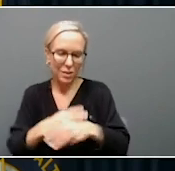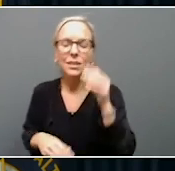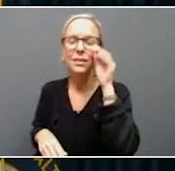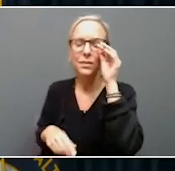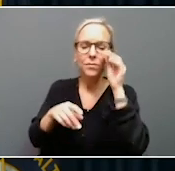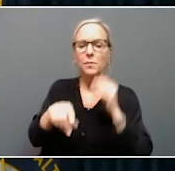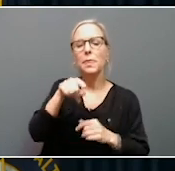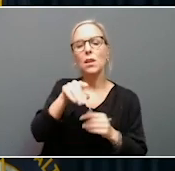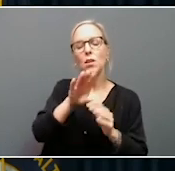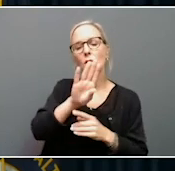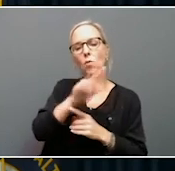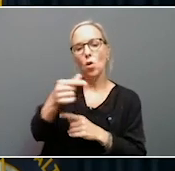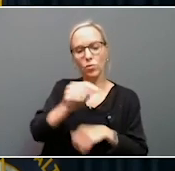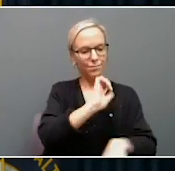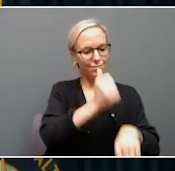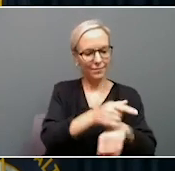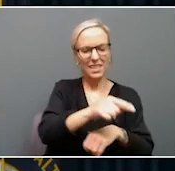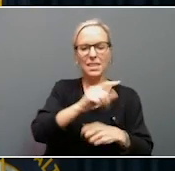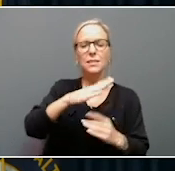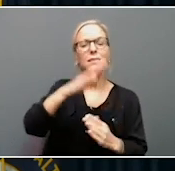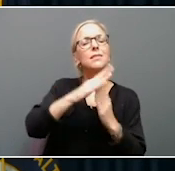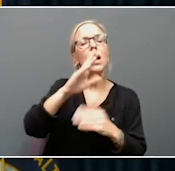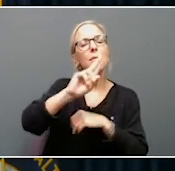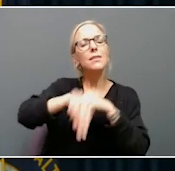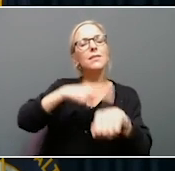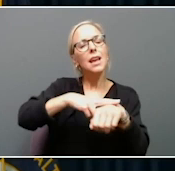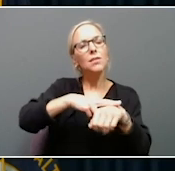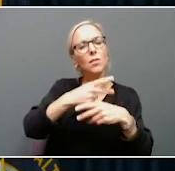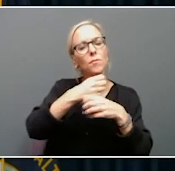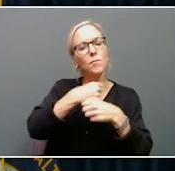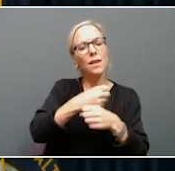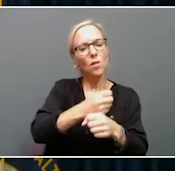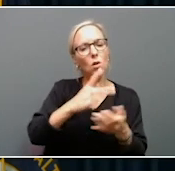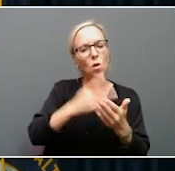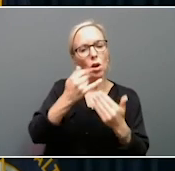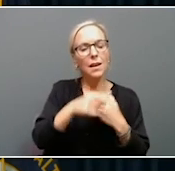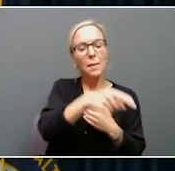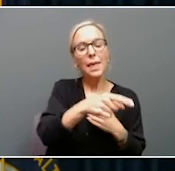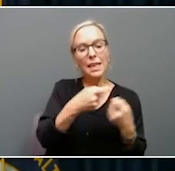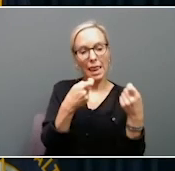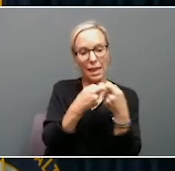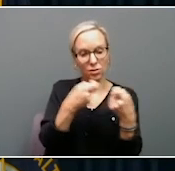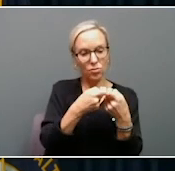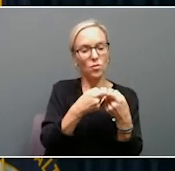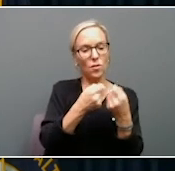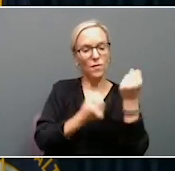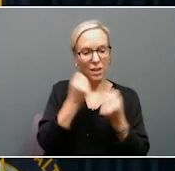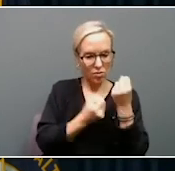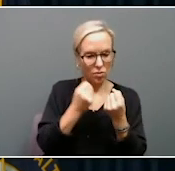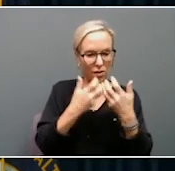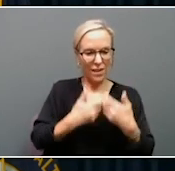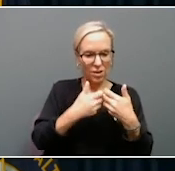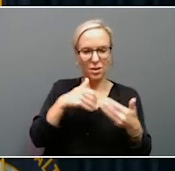Bowling Green, a top national manufacturing project. The AESC electric vehicle battery gigafactory in Bowling Green is